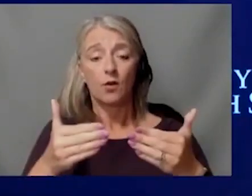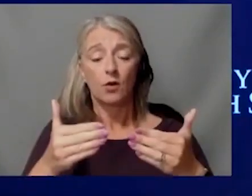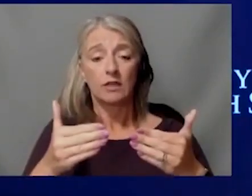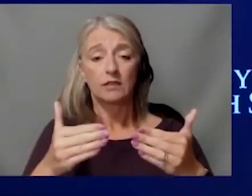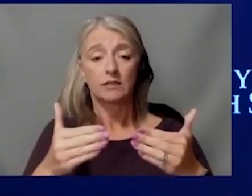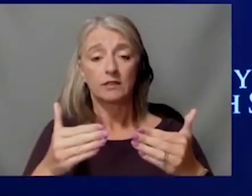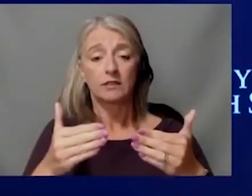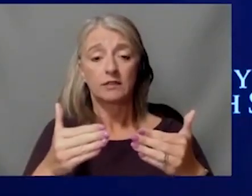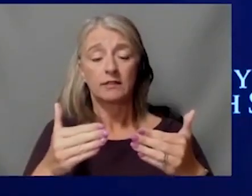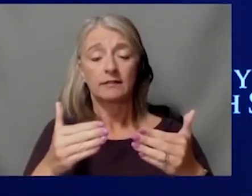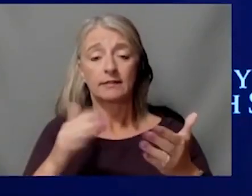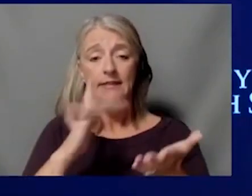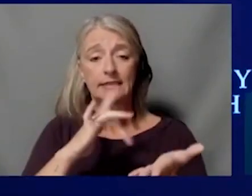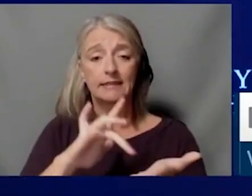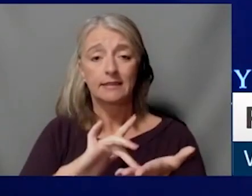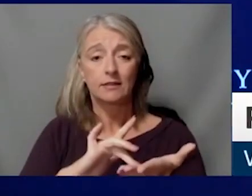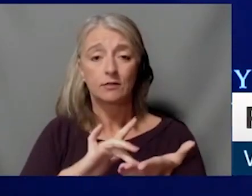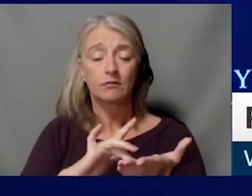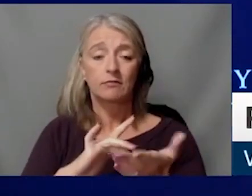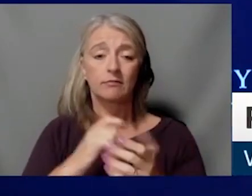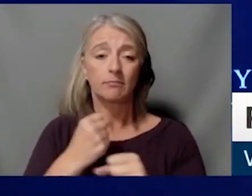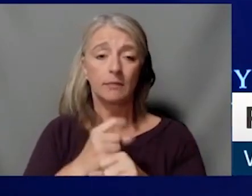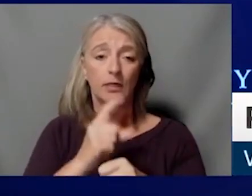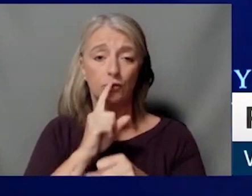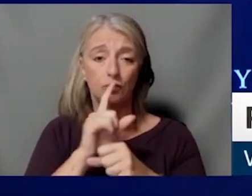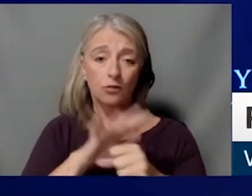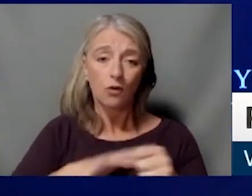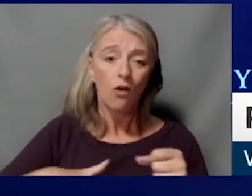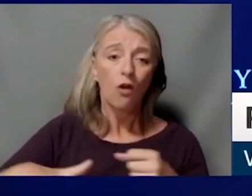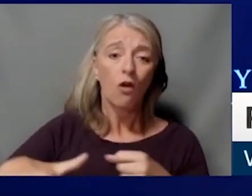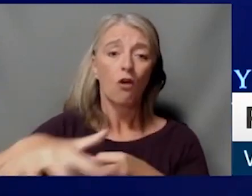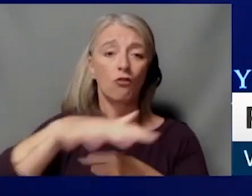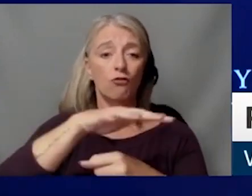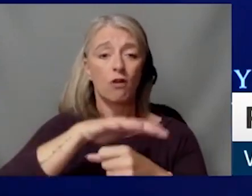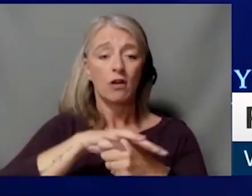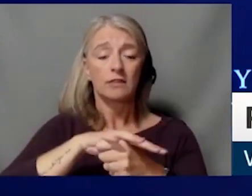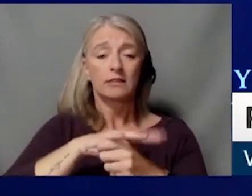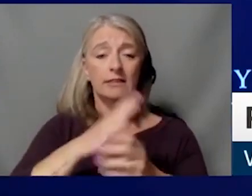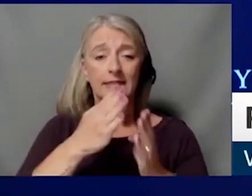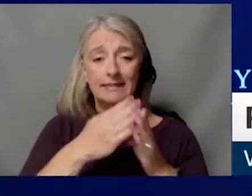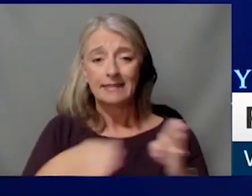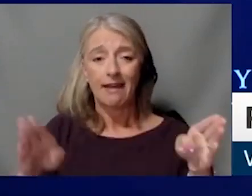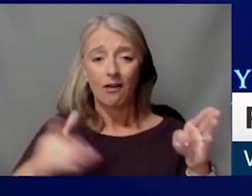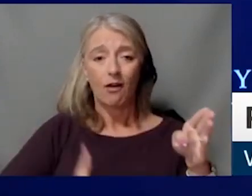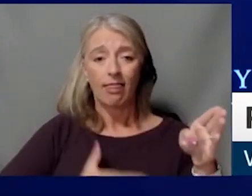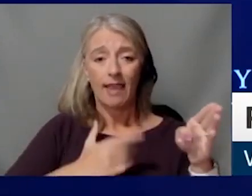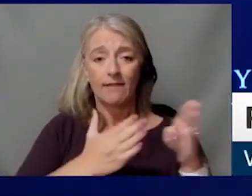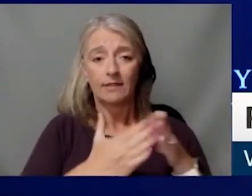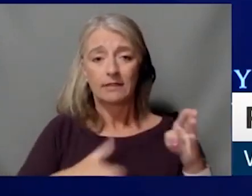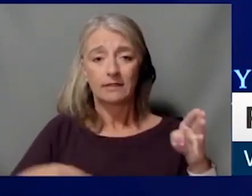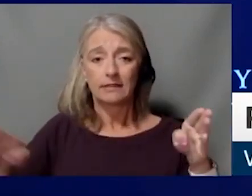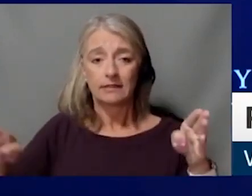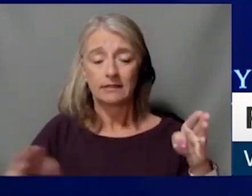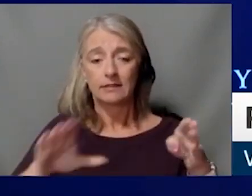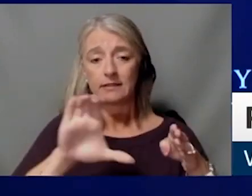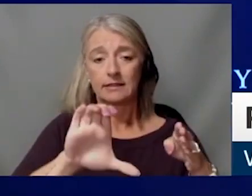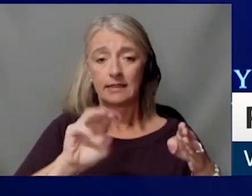that we're treating patients across the entire lifespan. And Children's Mercy is a nationally known pediatric